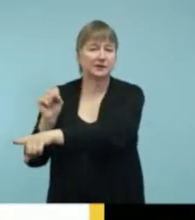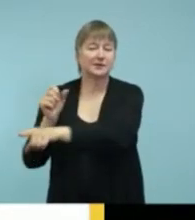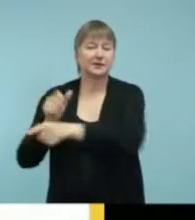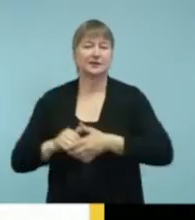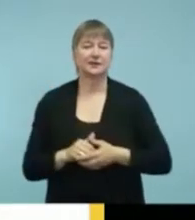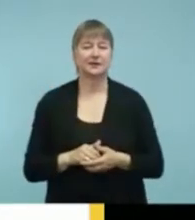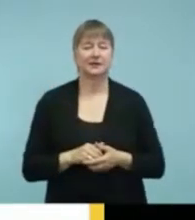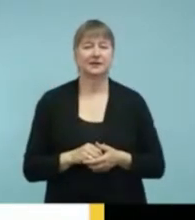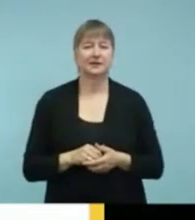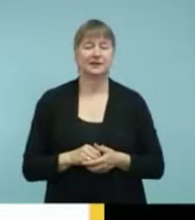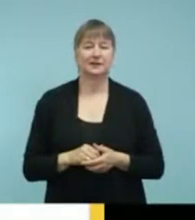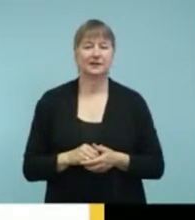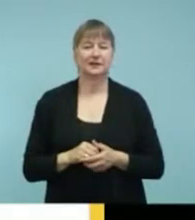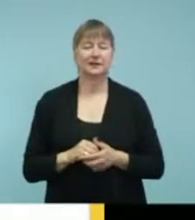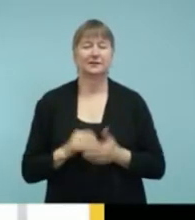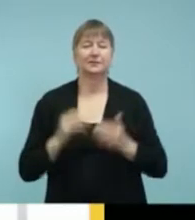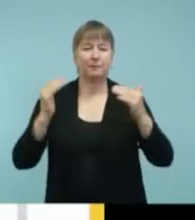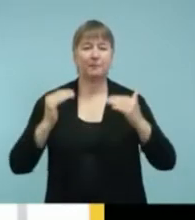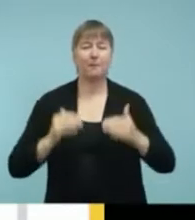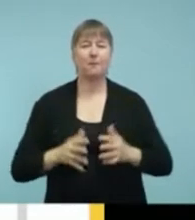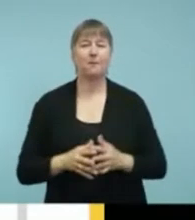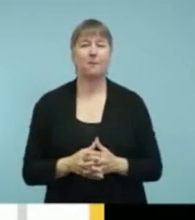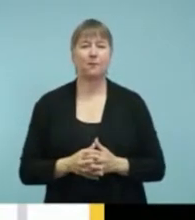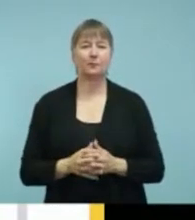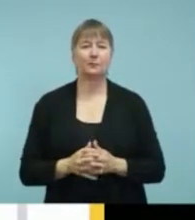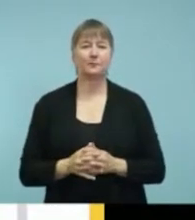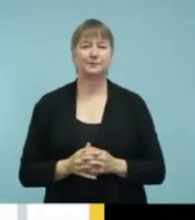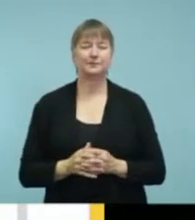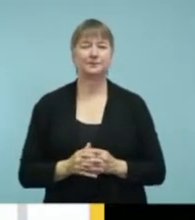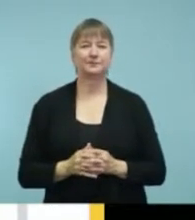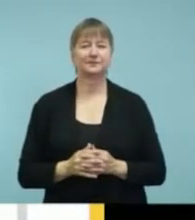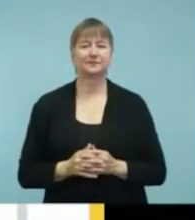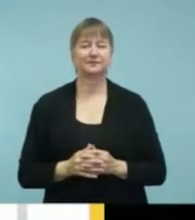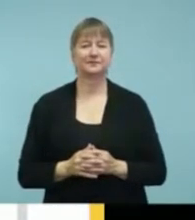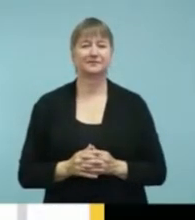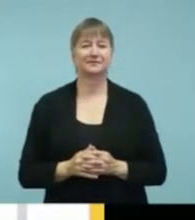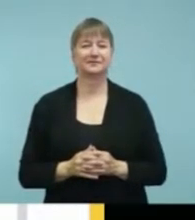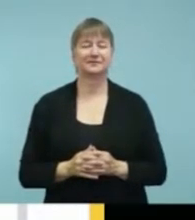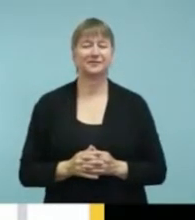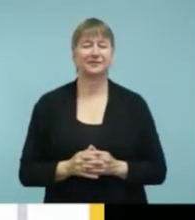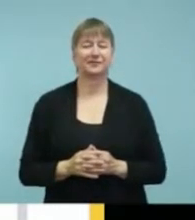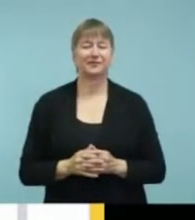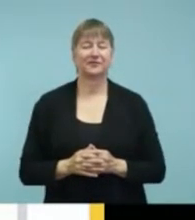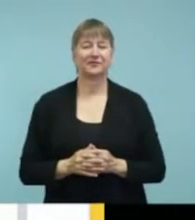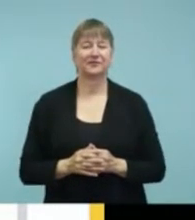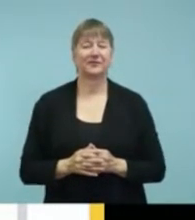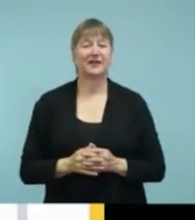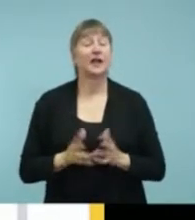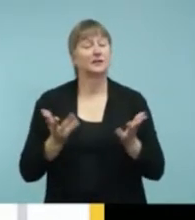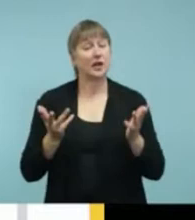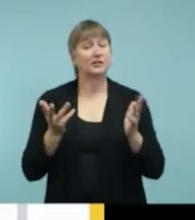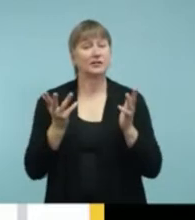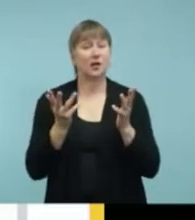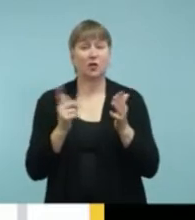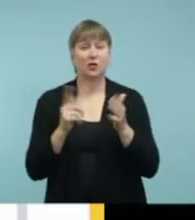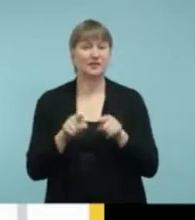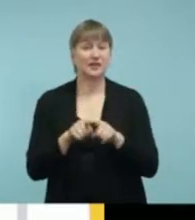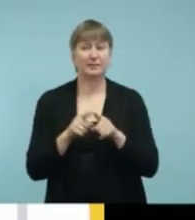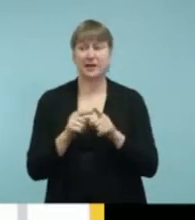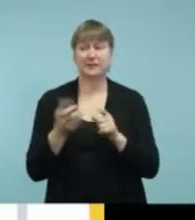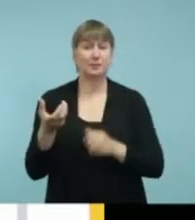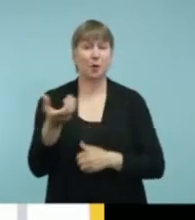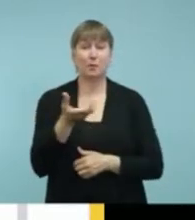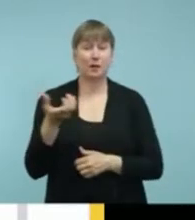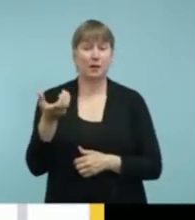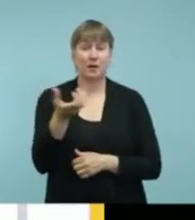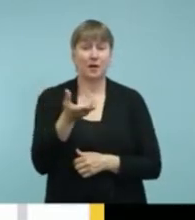Go ahead and go to the next slide. Now, we also have captioning for our mobile devices. So here's